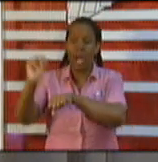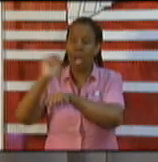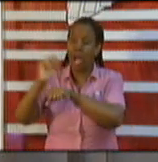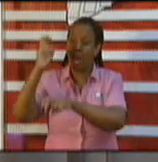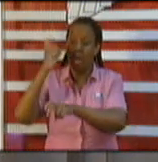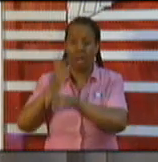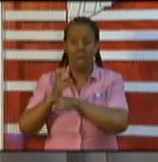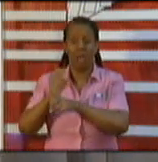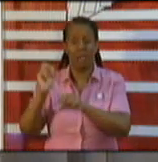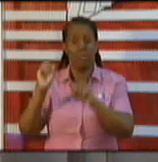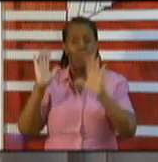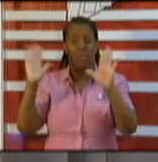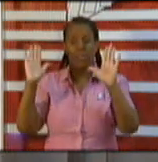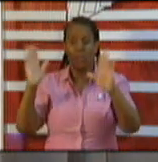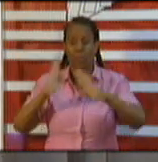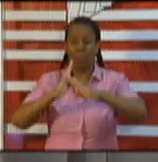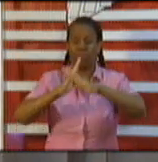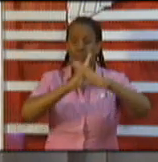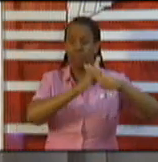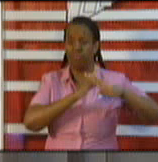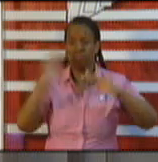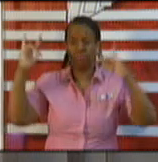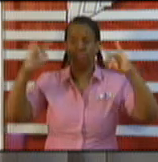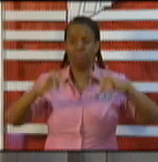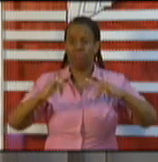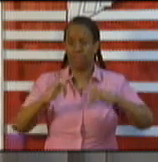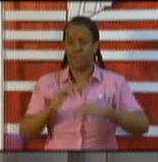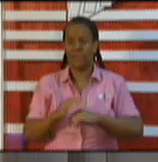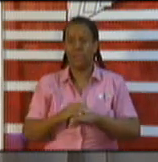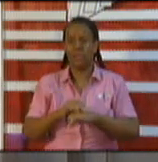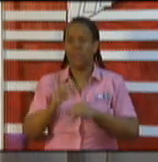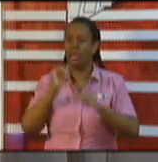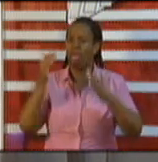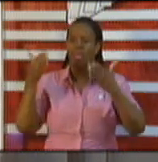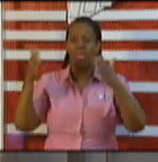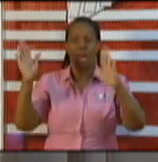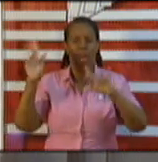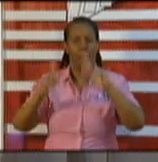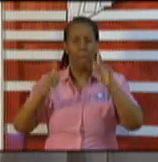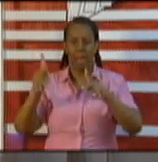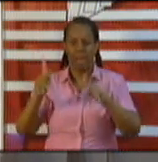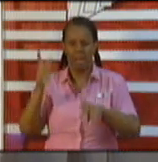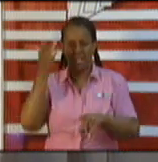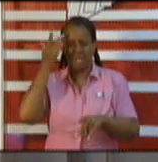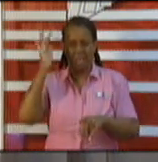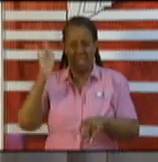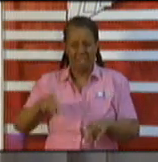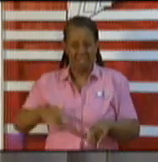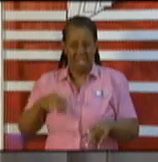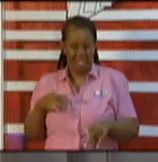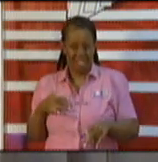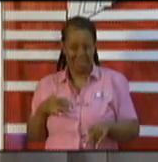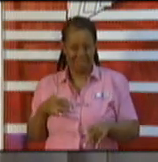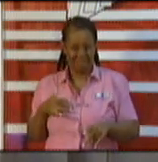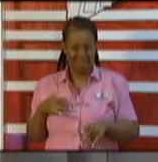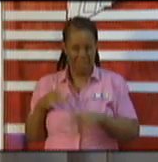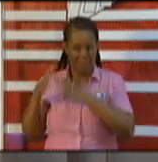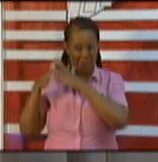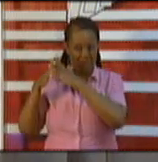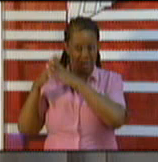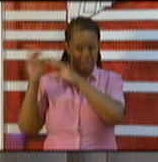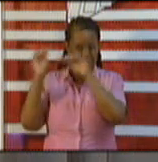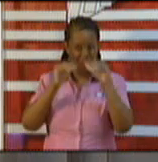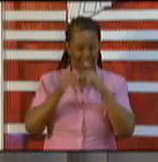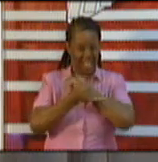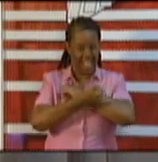borders closed. So we're not going to be allowing persons who think they can just jump on flights, get there, and then come across the Trinidad through